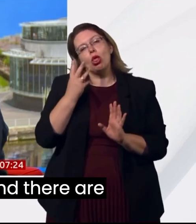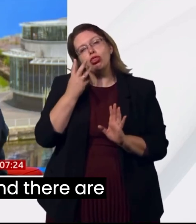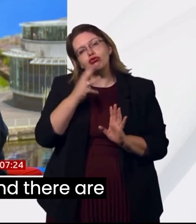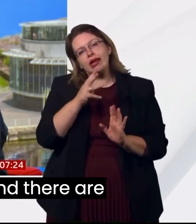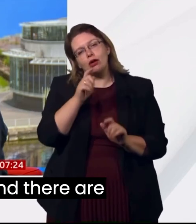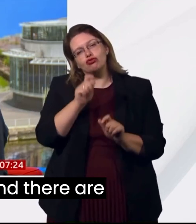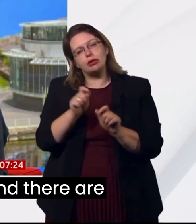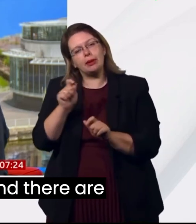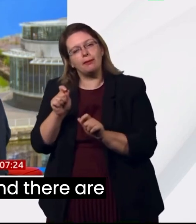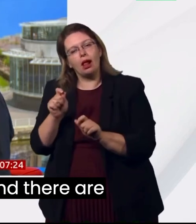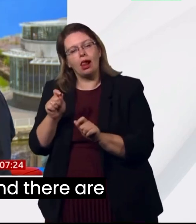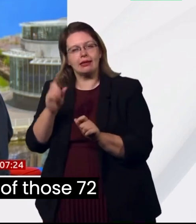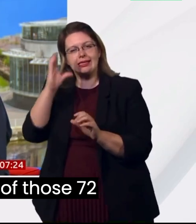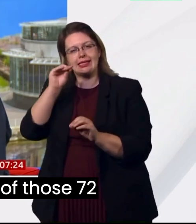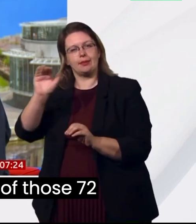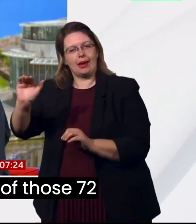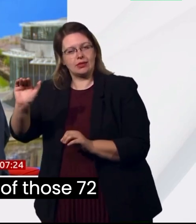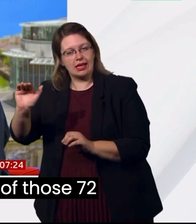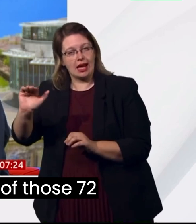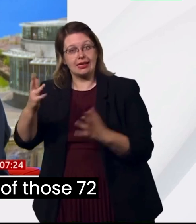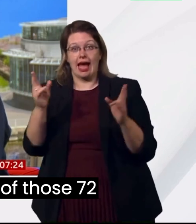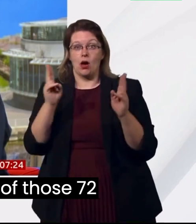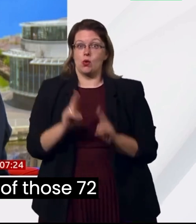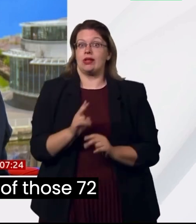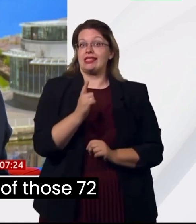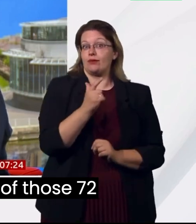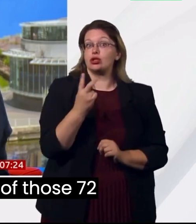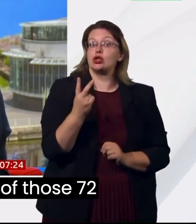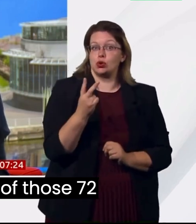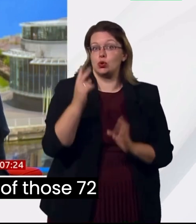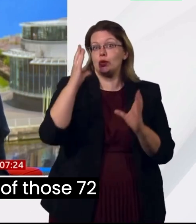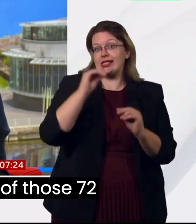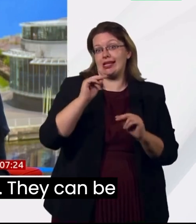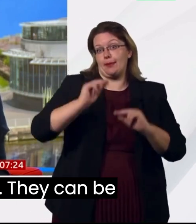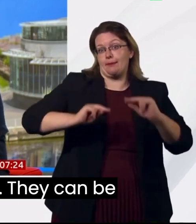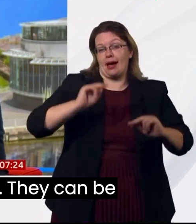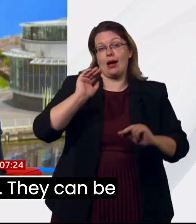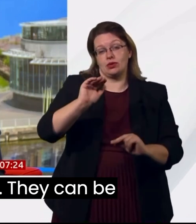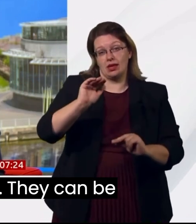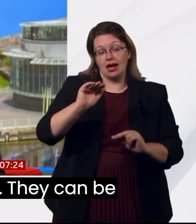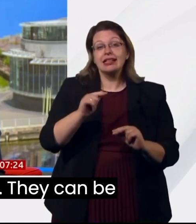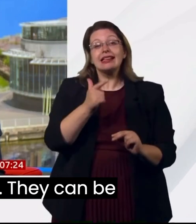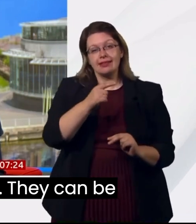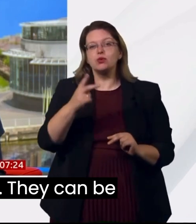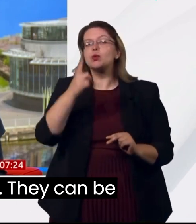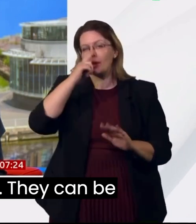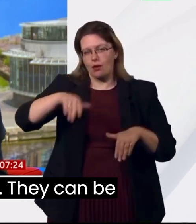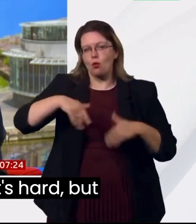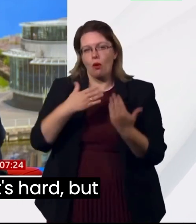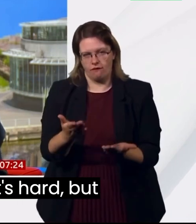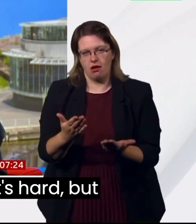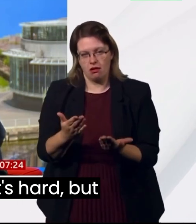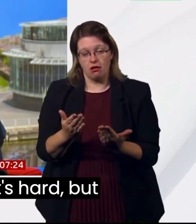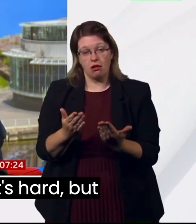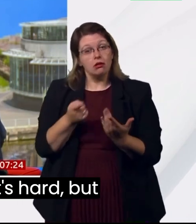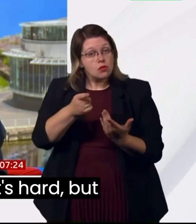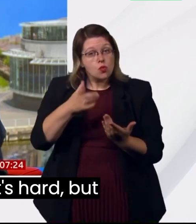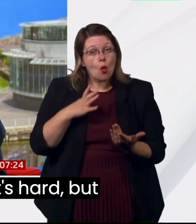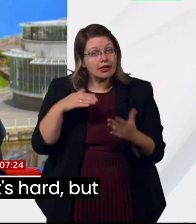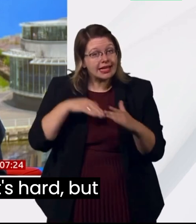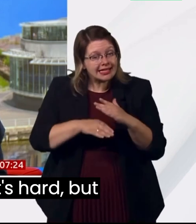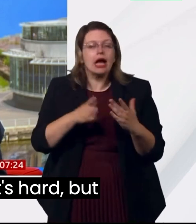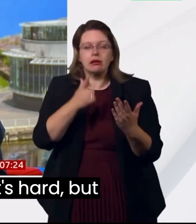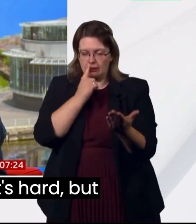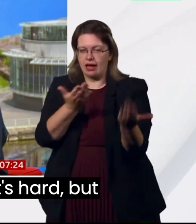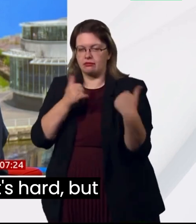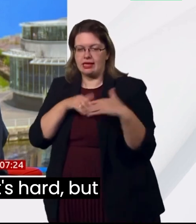to 72 on the last count. Now, there's still people there, but all of those 72 can be offered something. They can be given a place to go. So